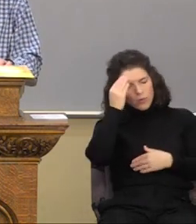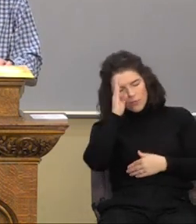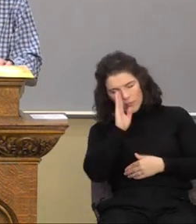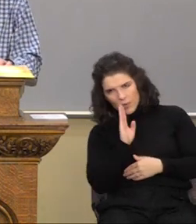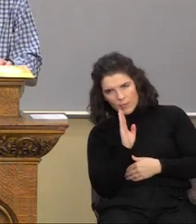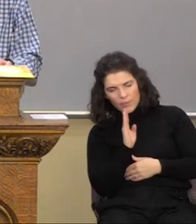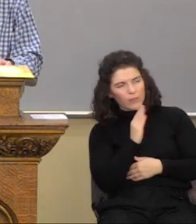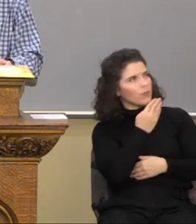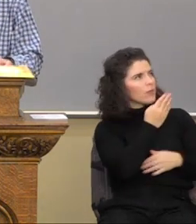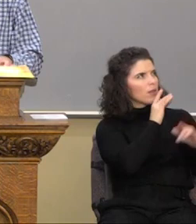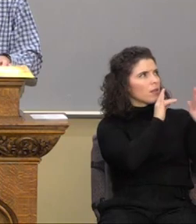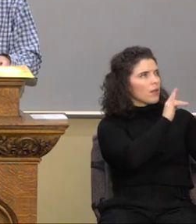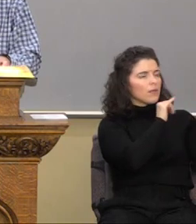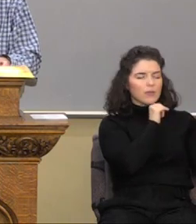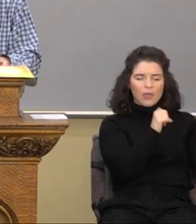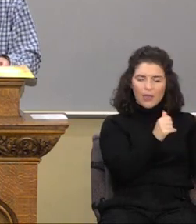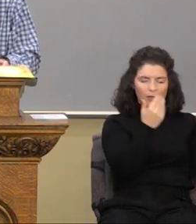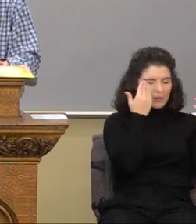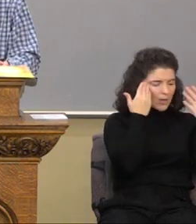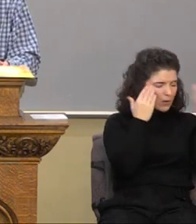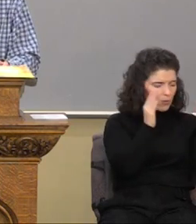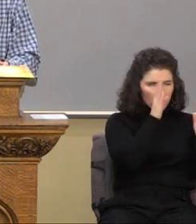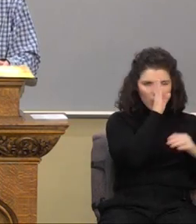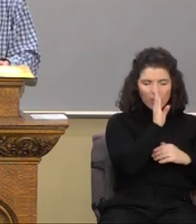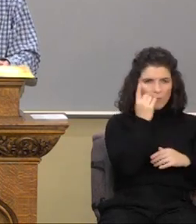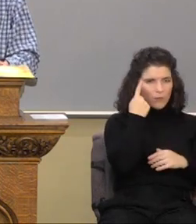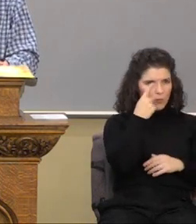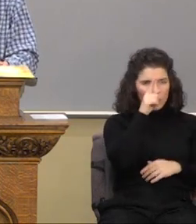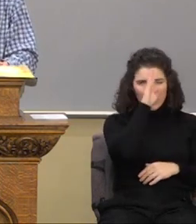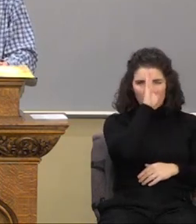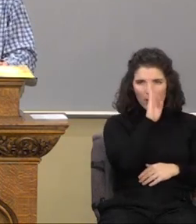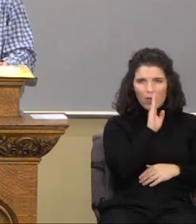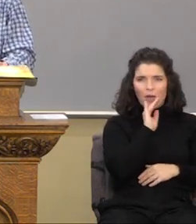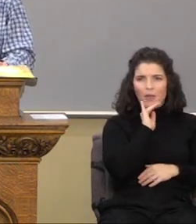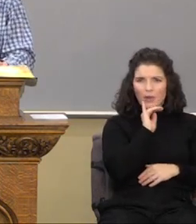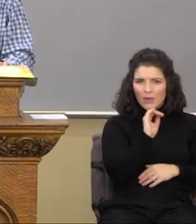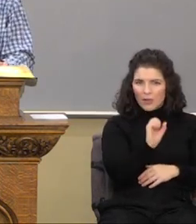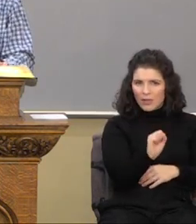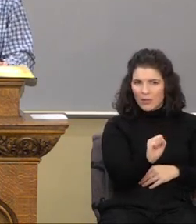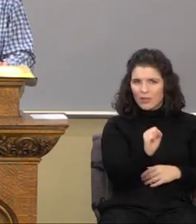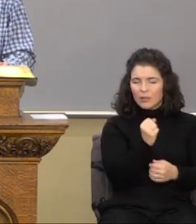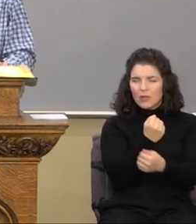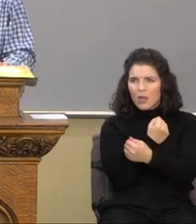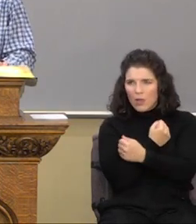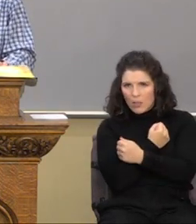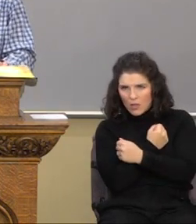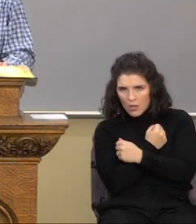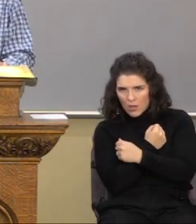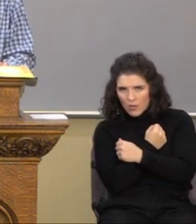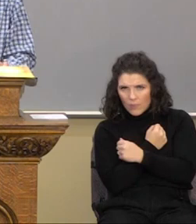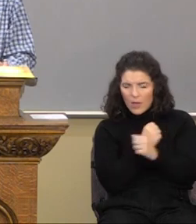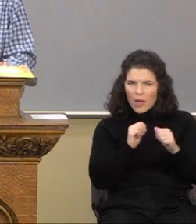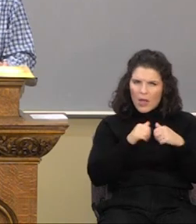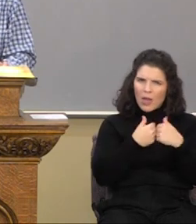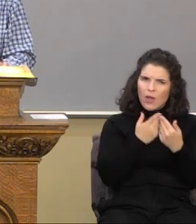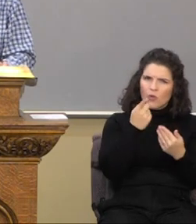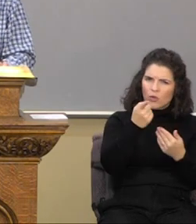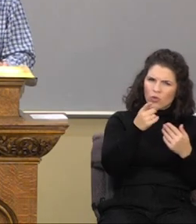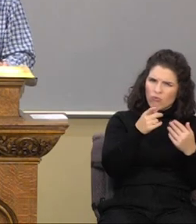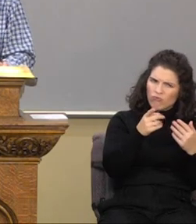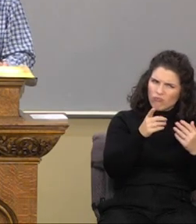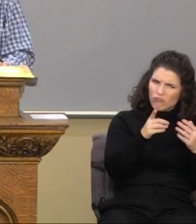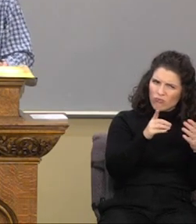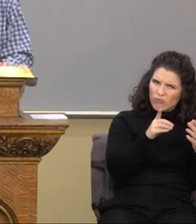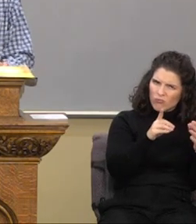knoweth not God. For God is what? Love. How do you define God?